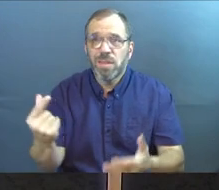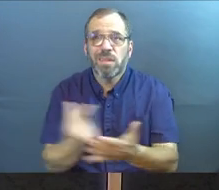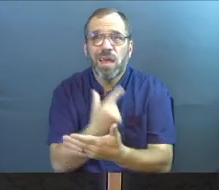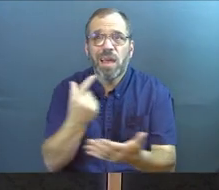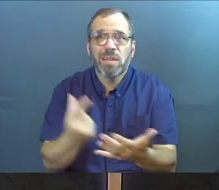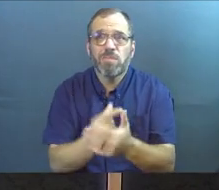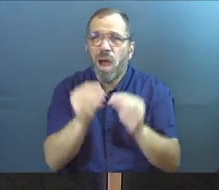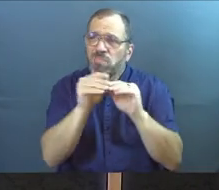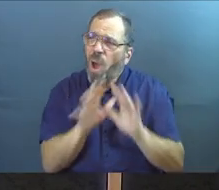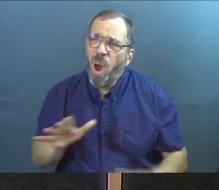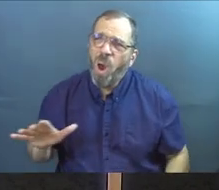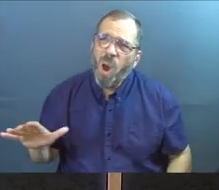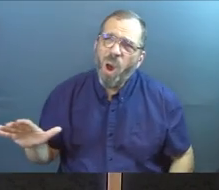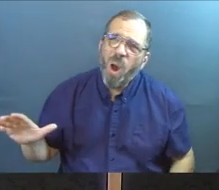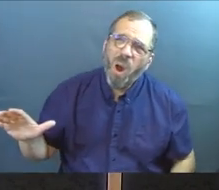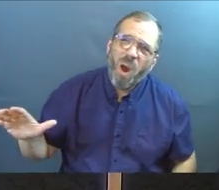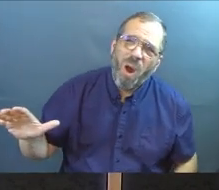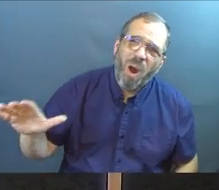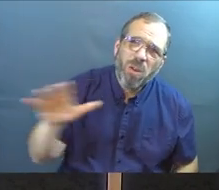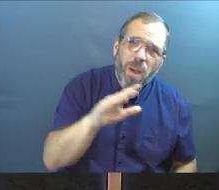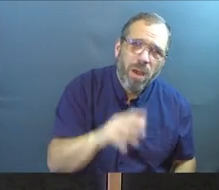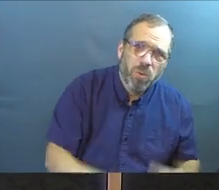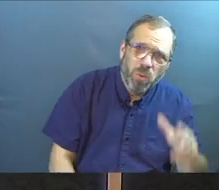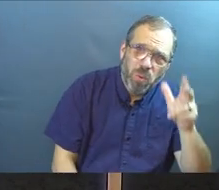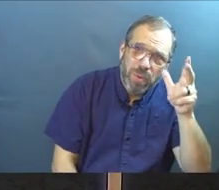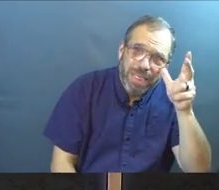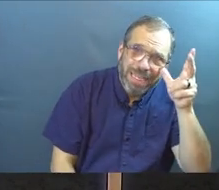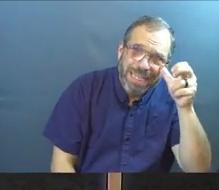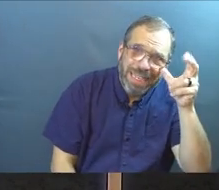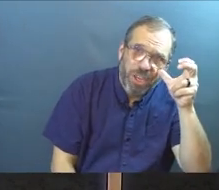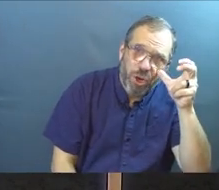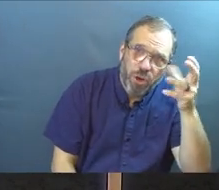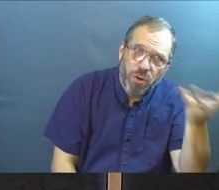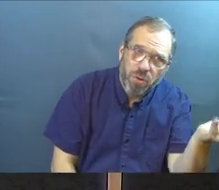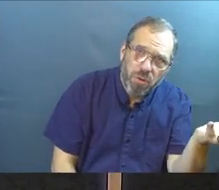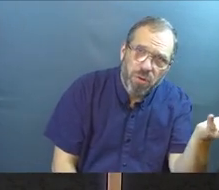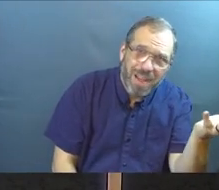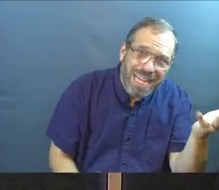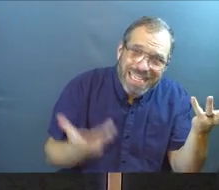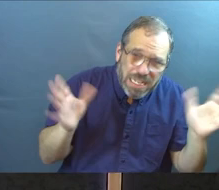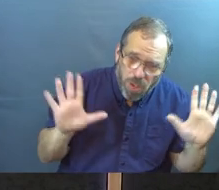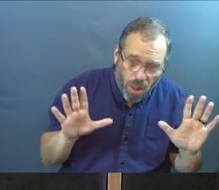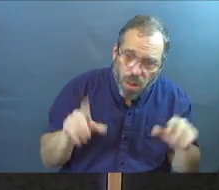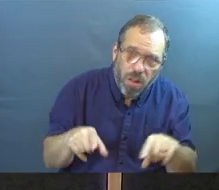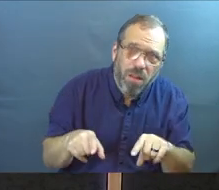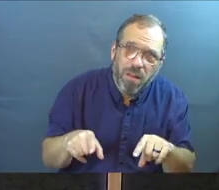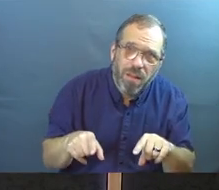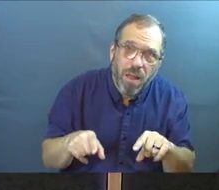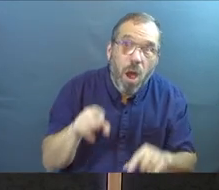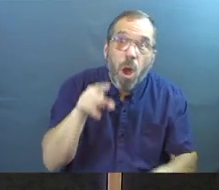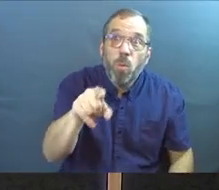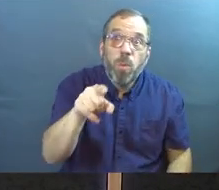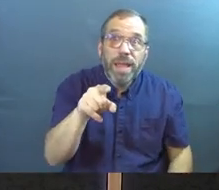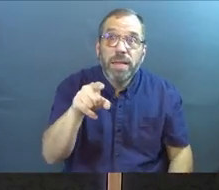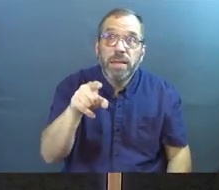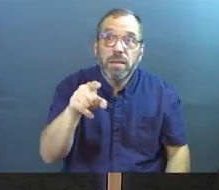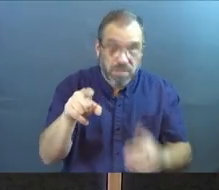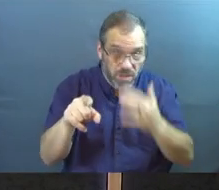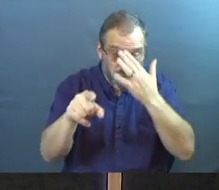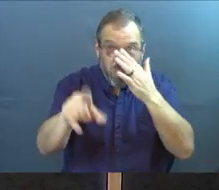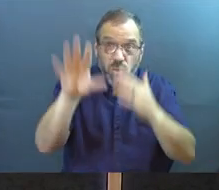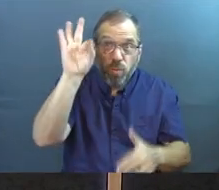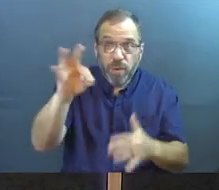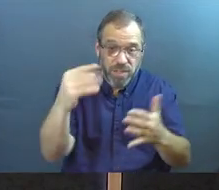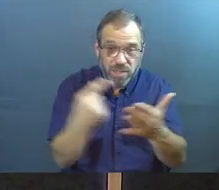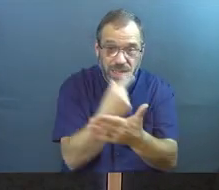gospel to every single pair of ears in existence. That's what he's trying to say. When you're somebody who's speaking the